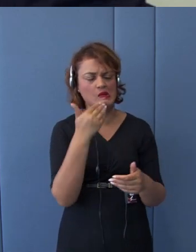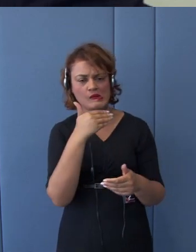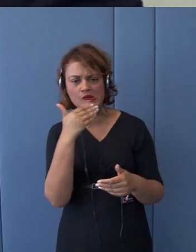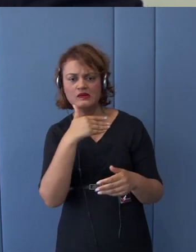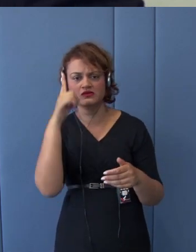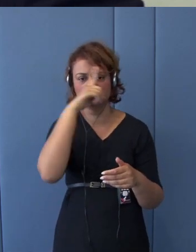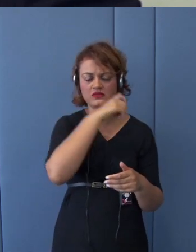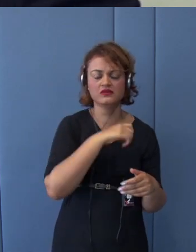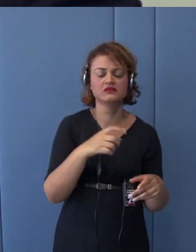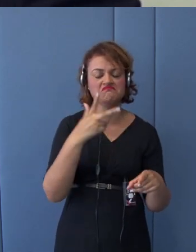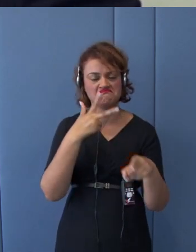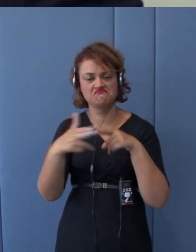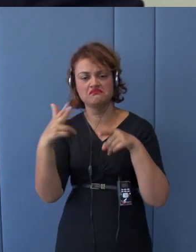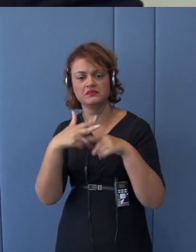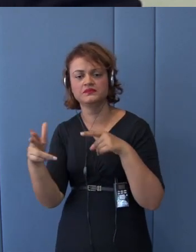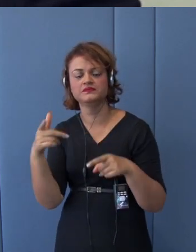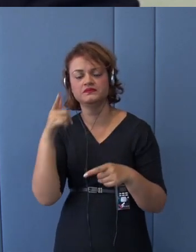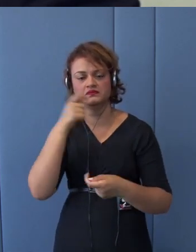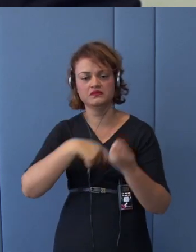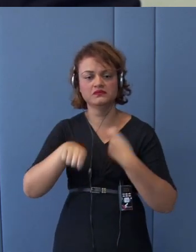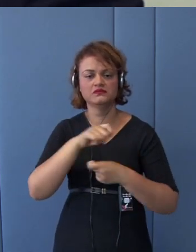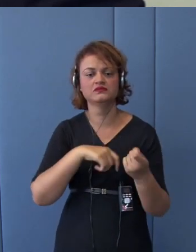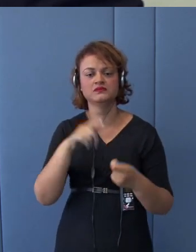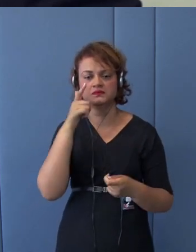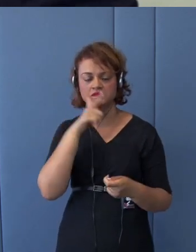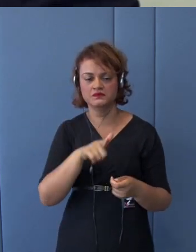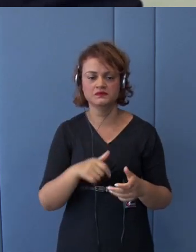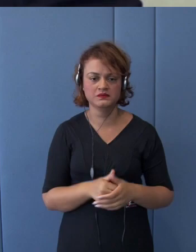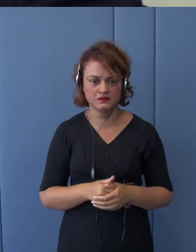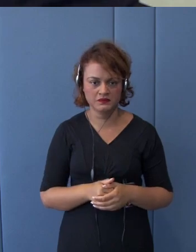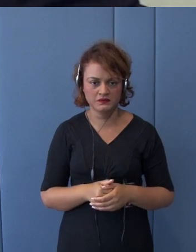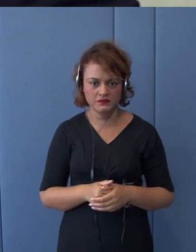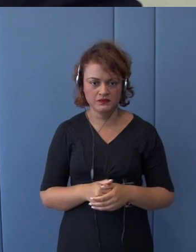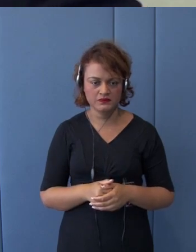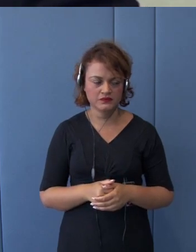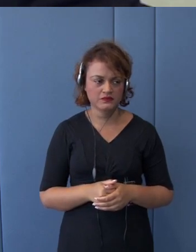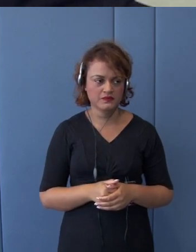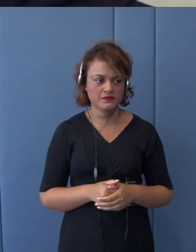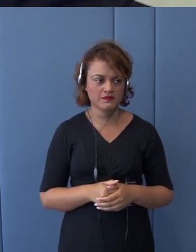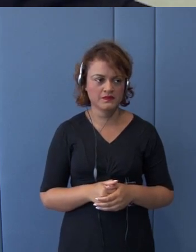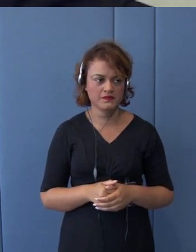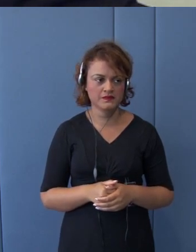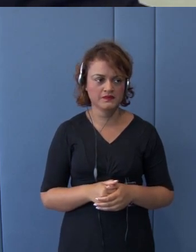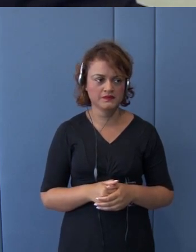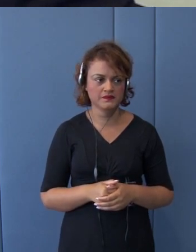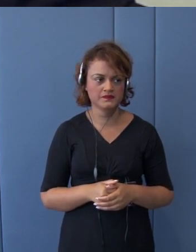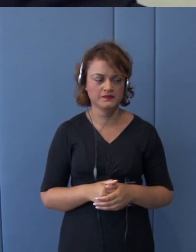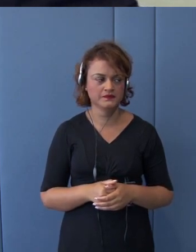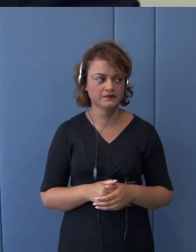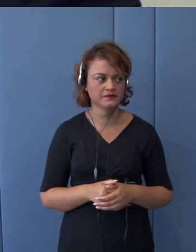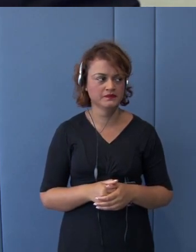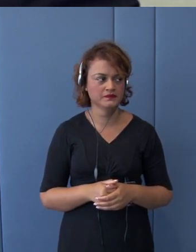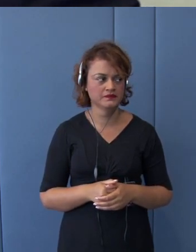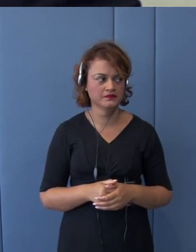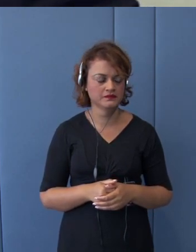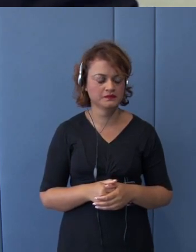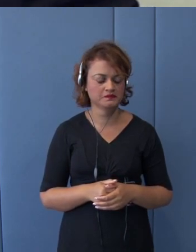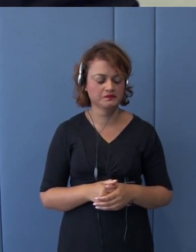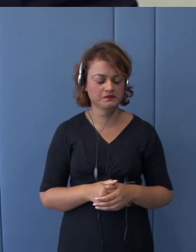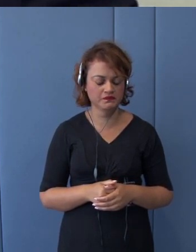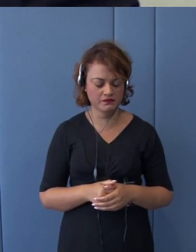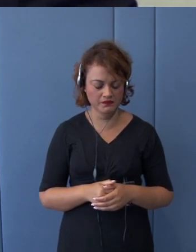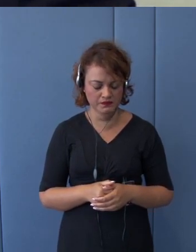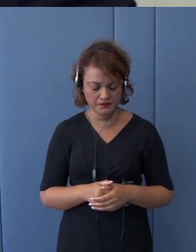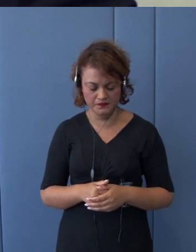bring those issues to the court of WTO, namely known